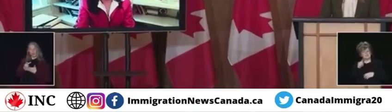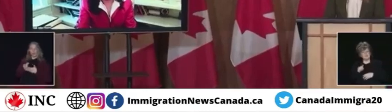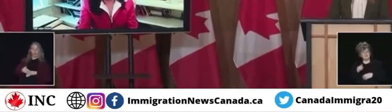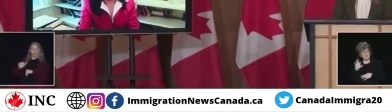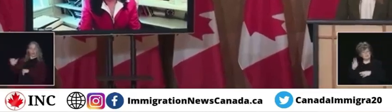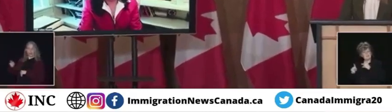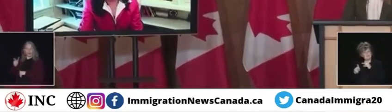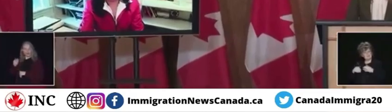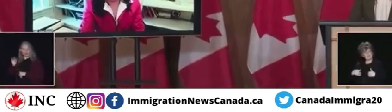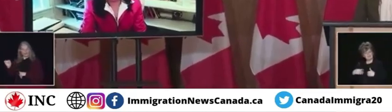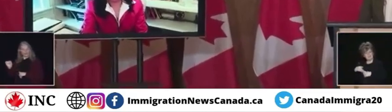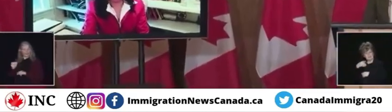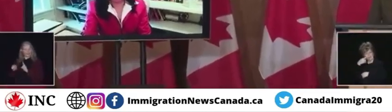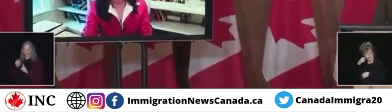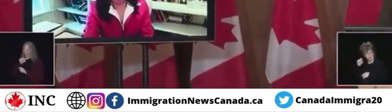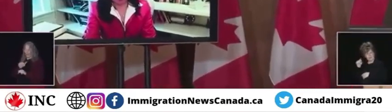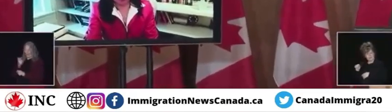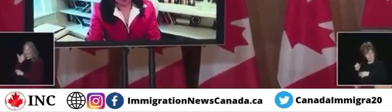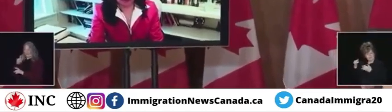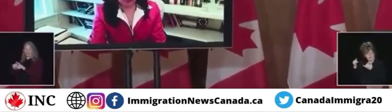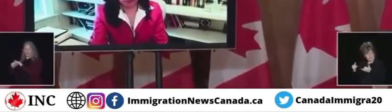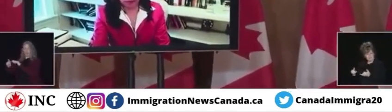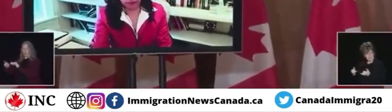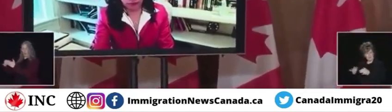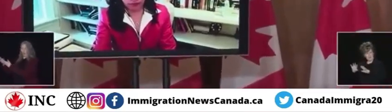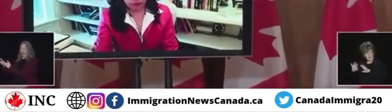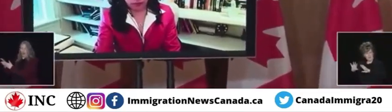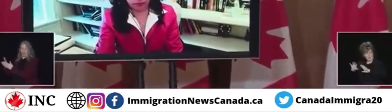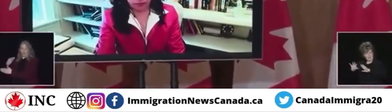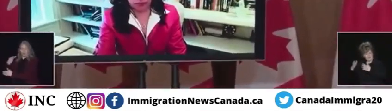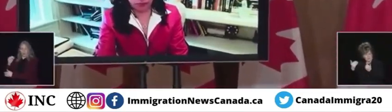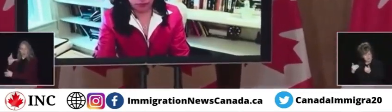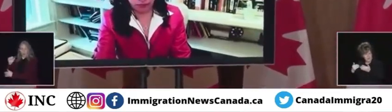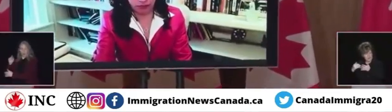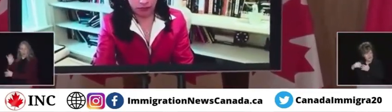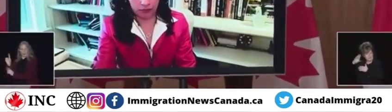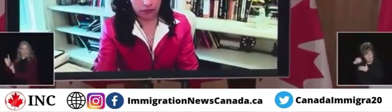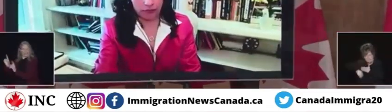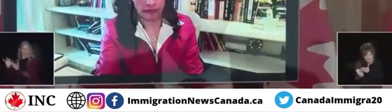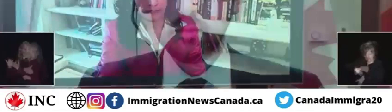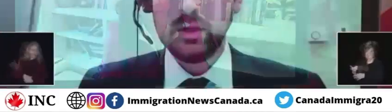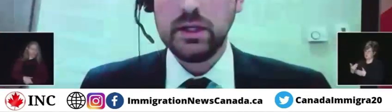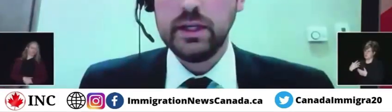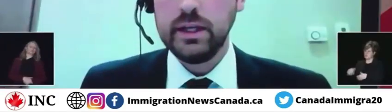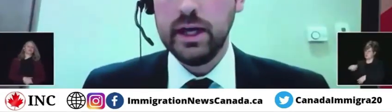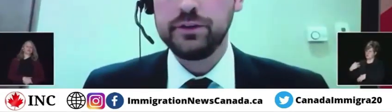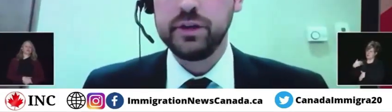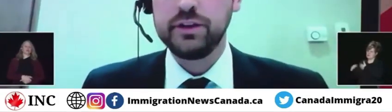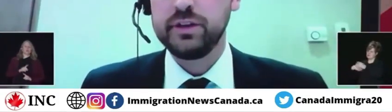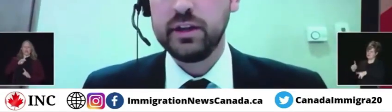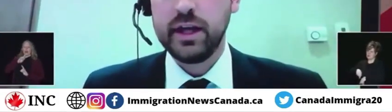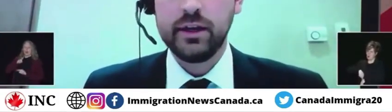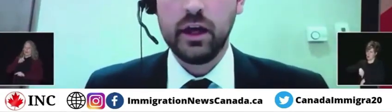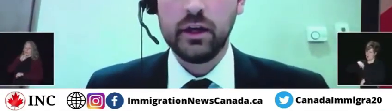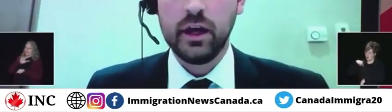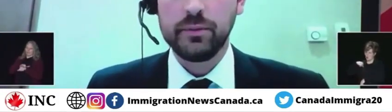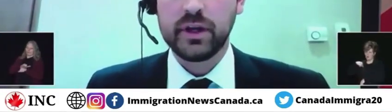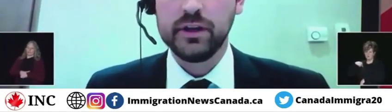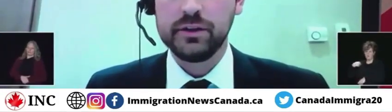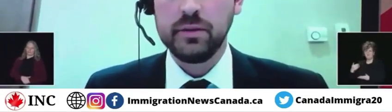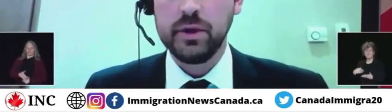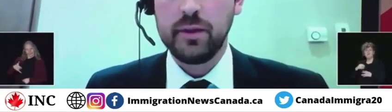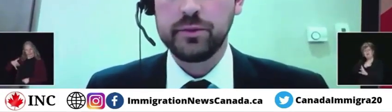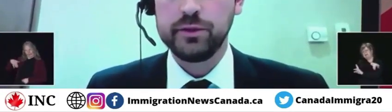Poland now. So how will the Ukrainians do this technically? Yes, and I say that not